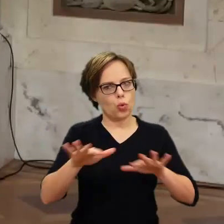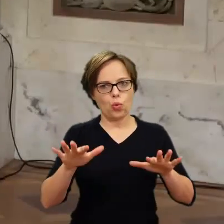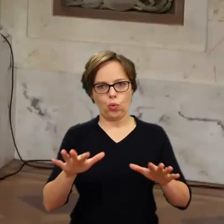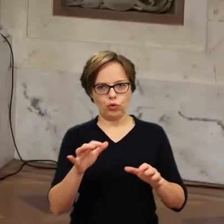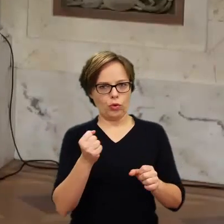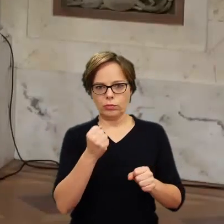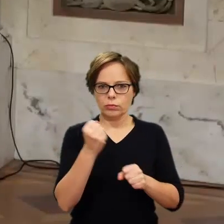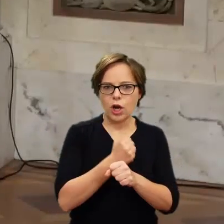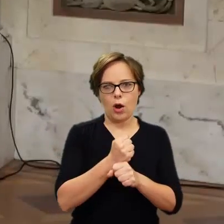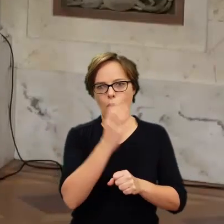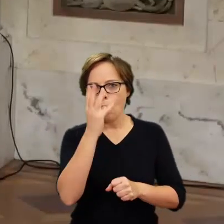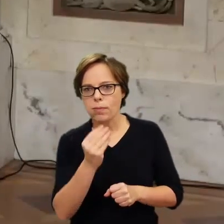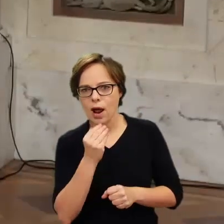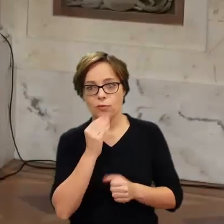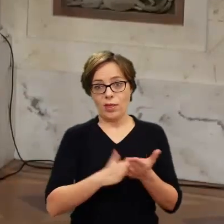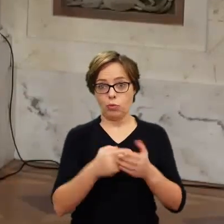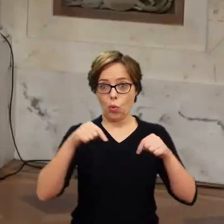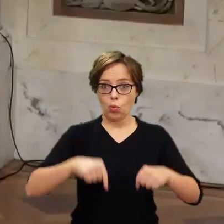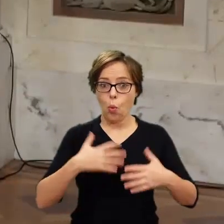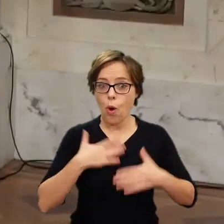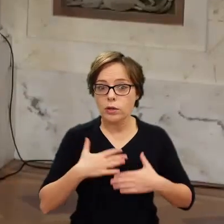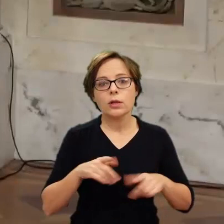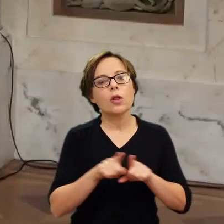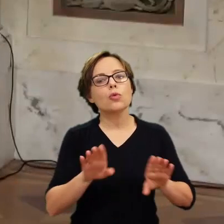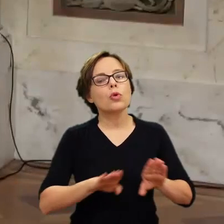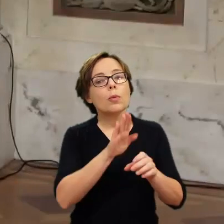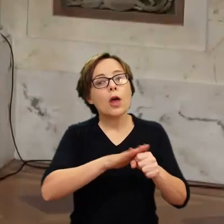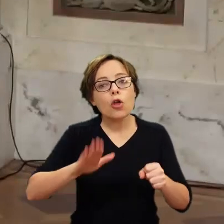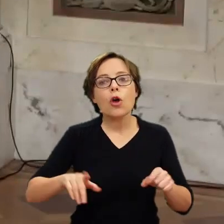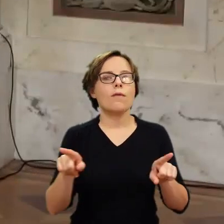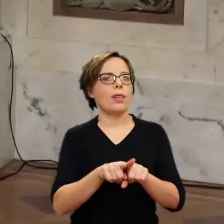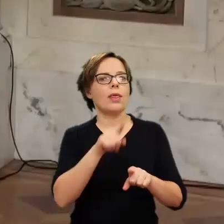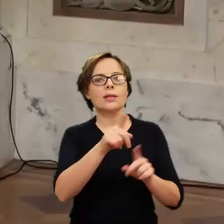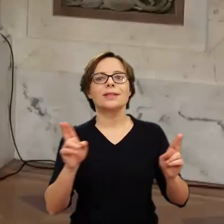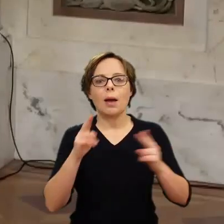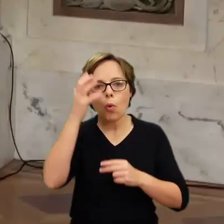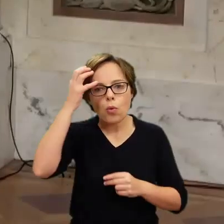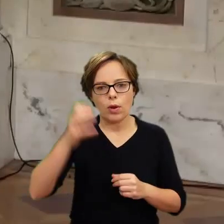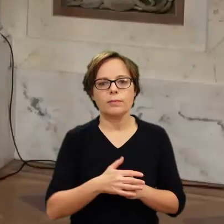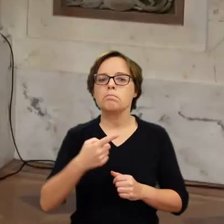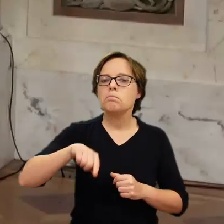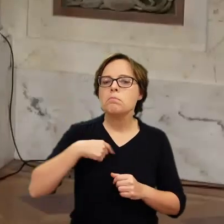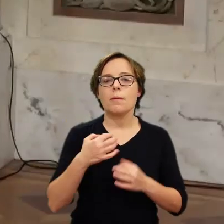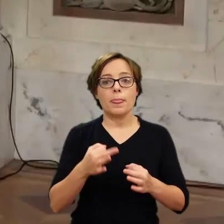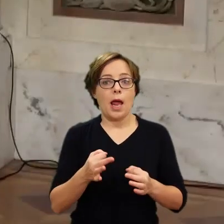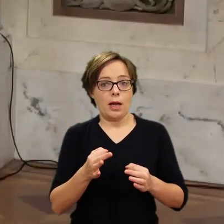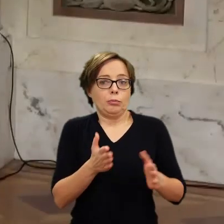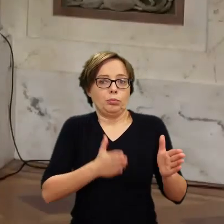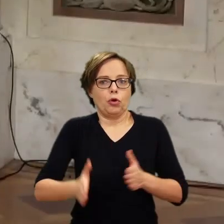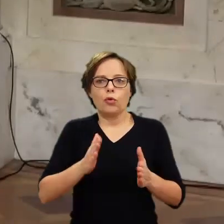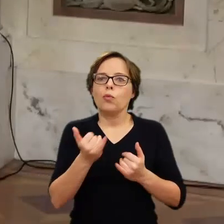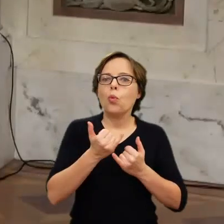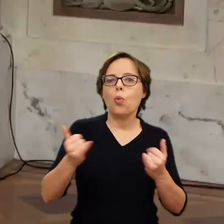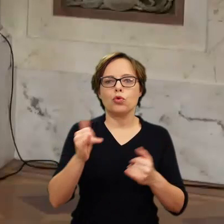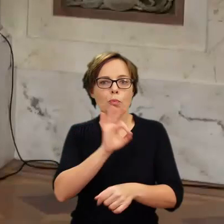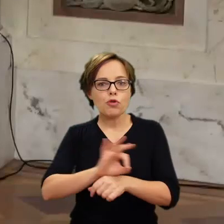Wozienki, sorry, in the National Museum, at the Royal Castle. We're in fact working on some projects with